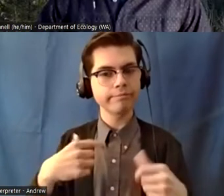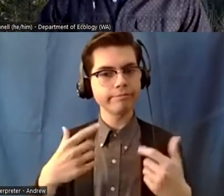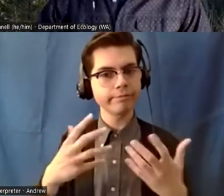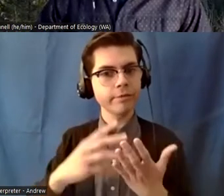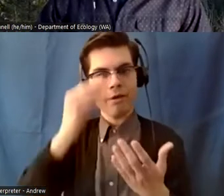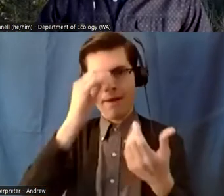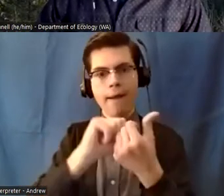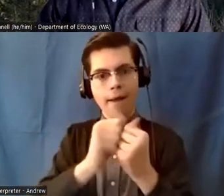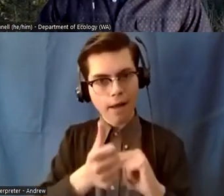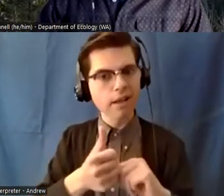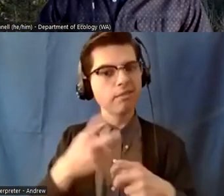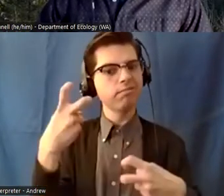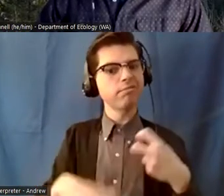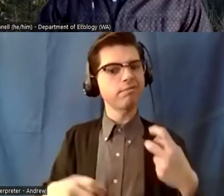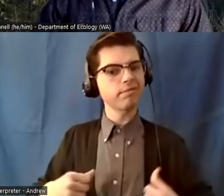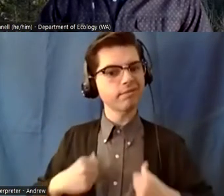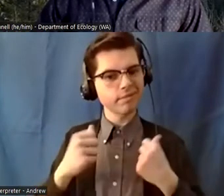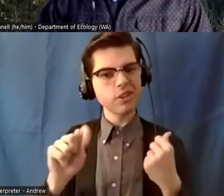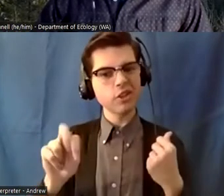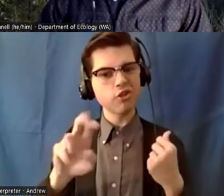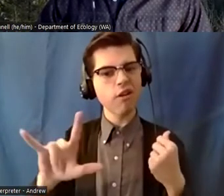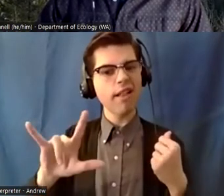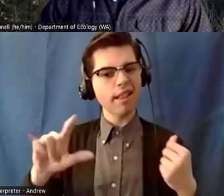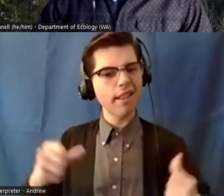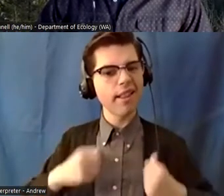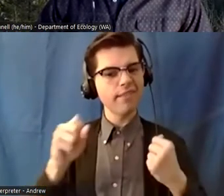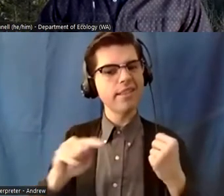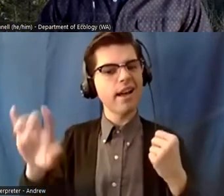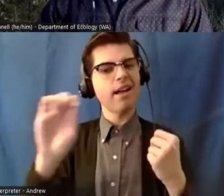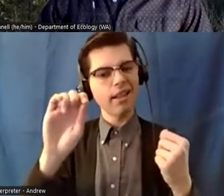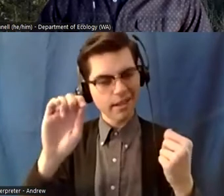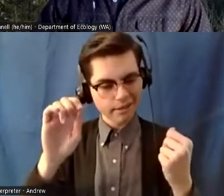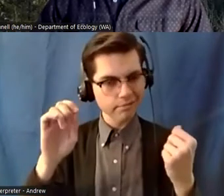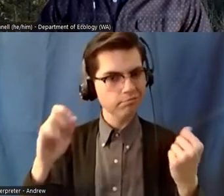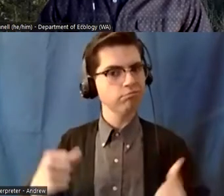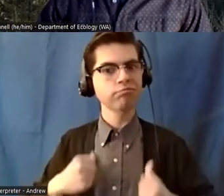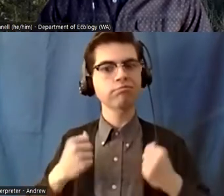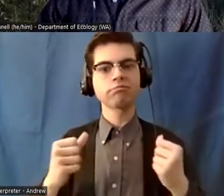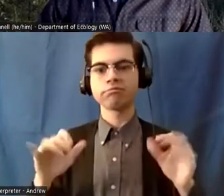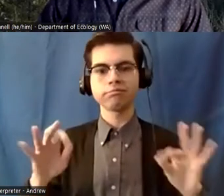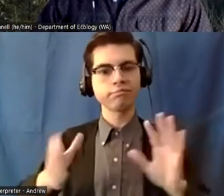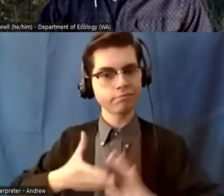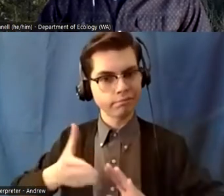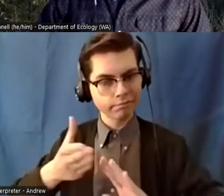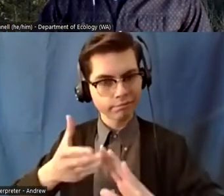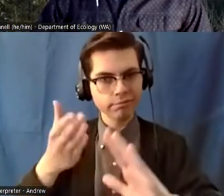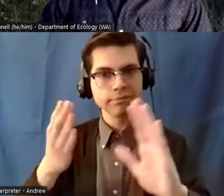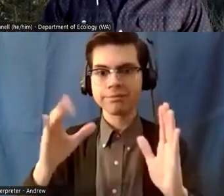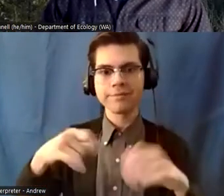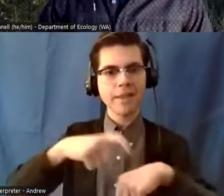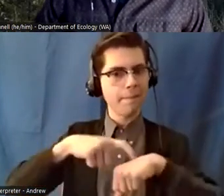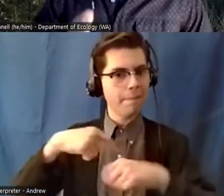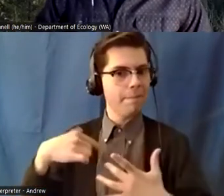um um i think the the months prior to that i'd spent most of that time at maybe 2 000 feet so